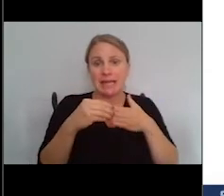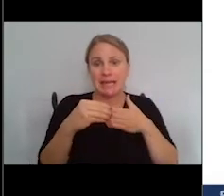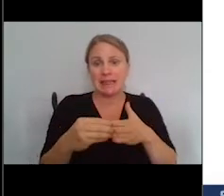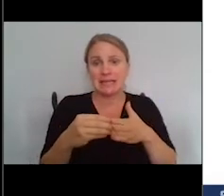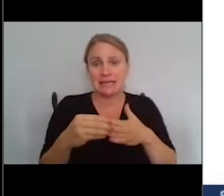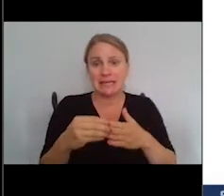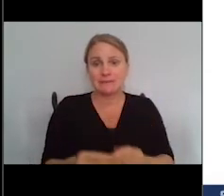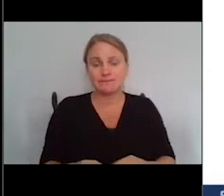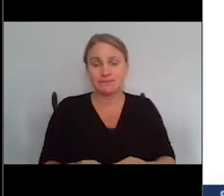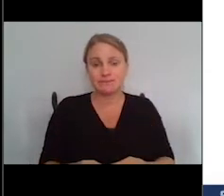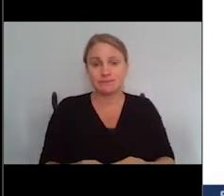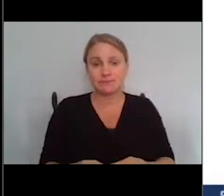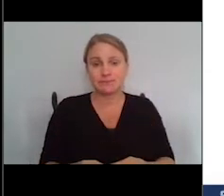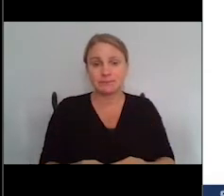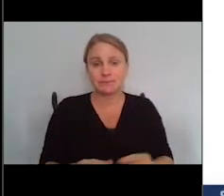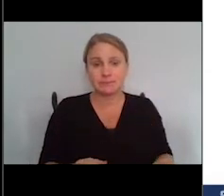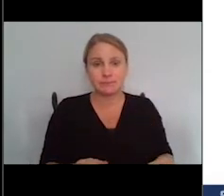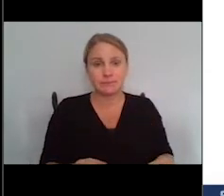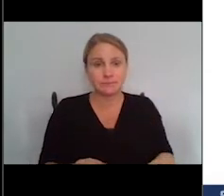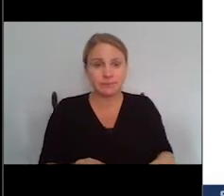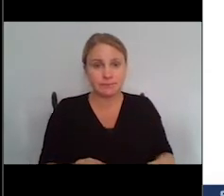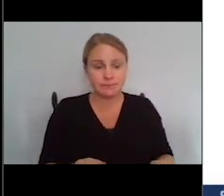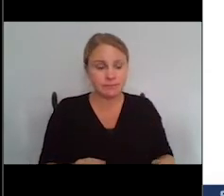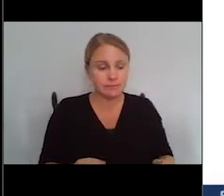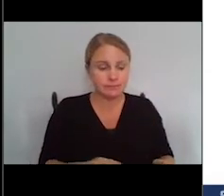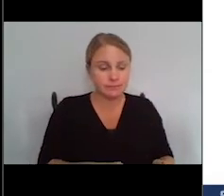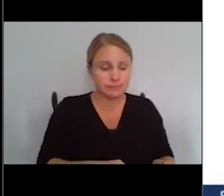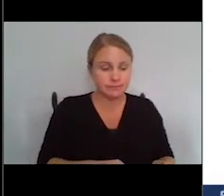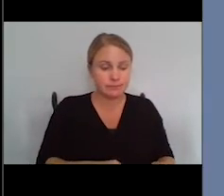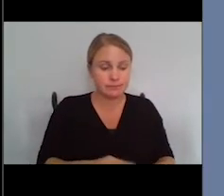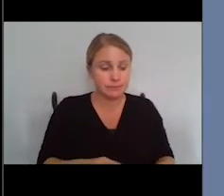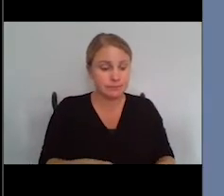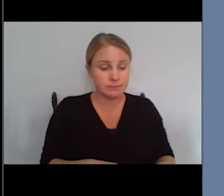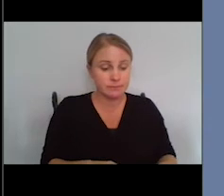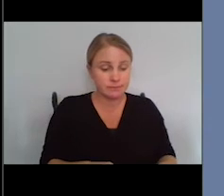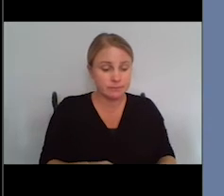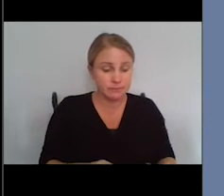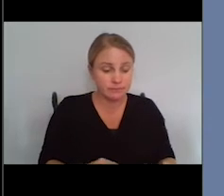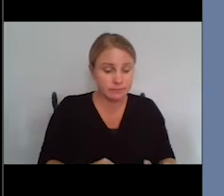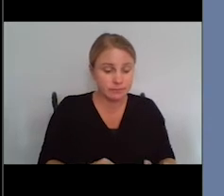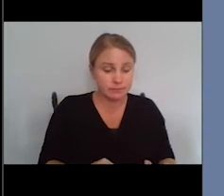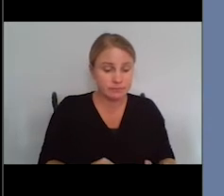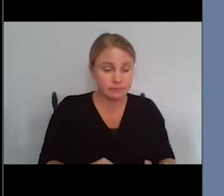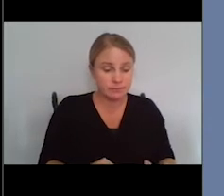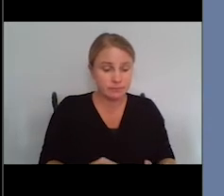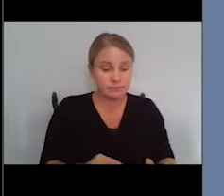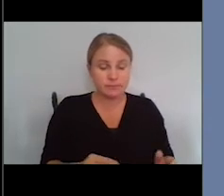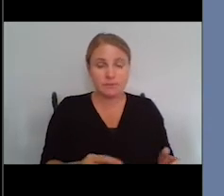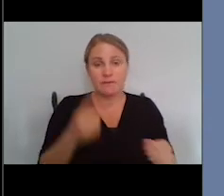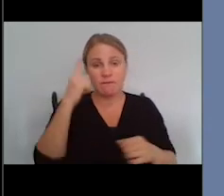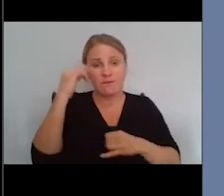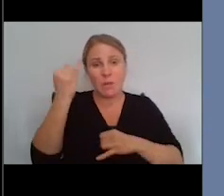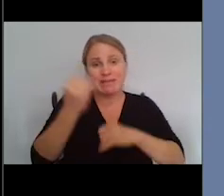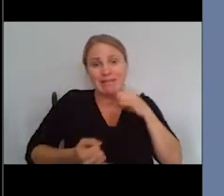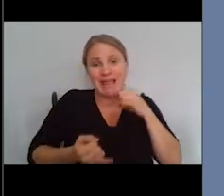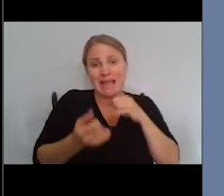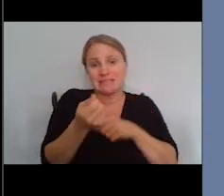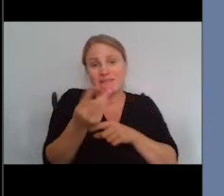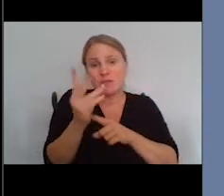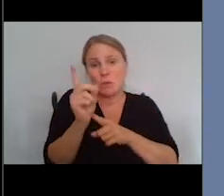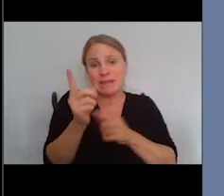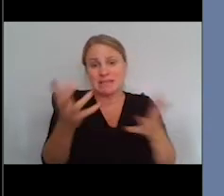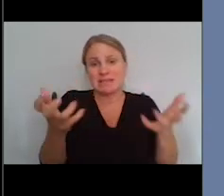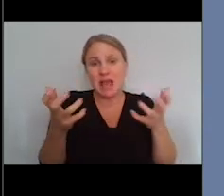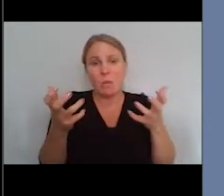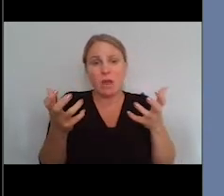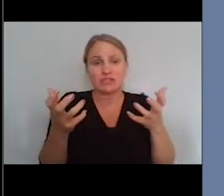policies. Next slide for the last couple of minutes, I want to be a little bit